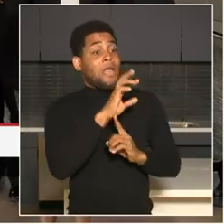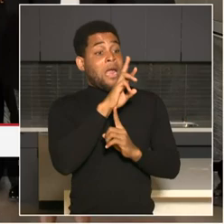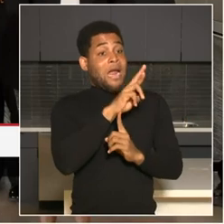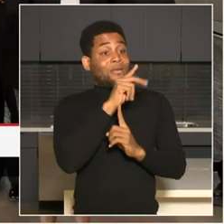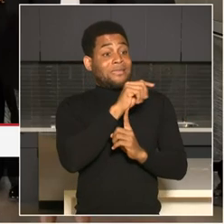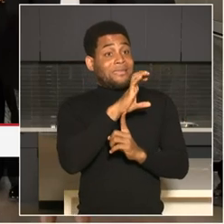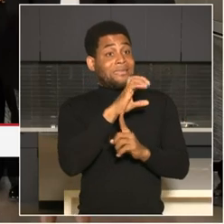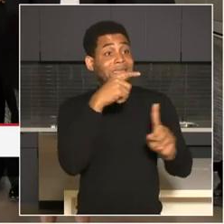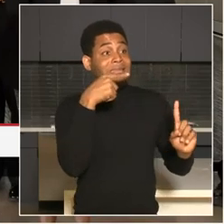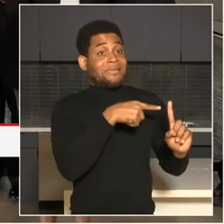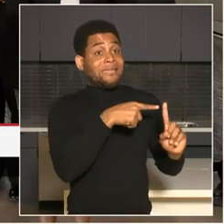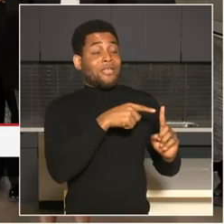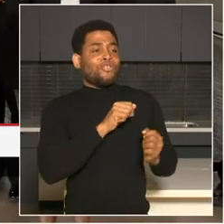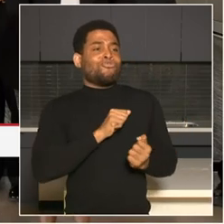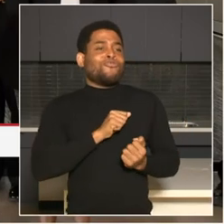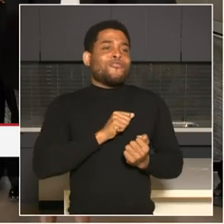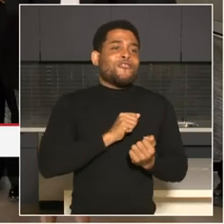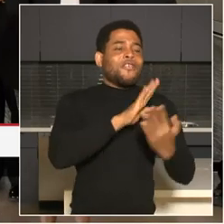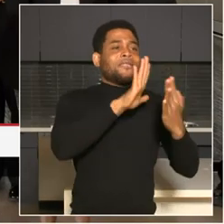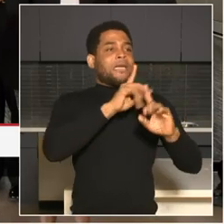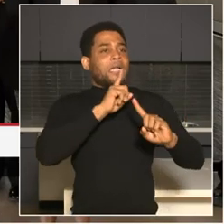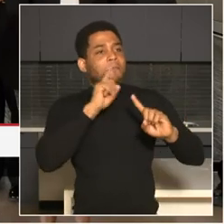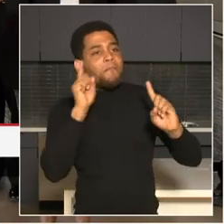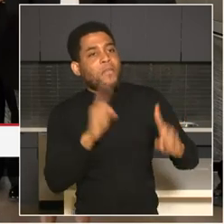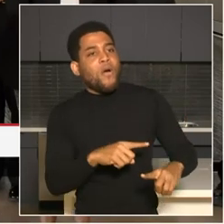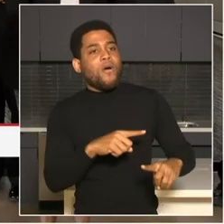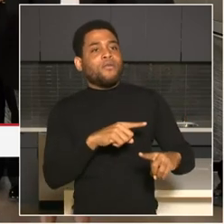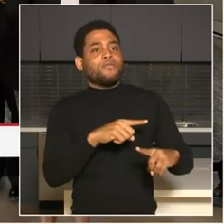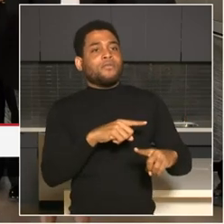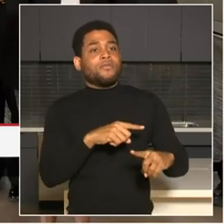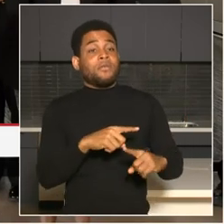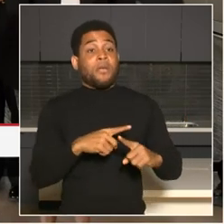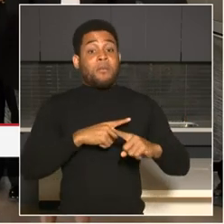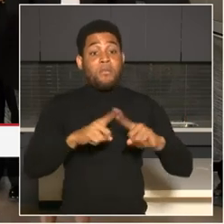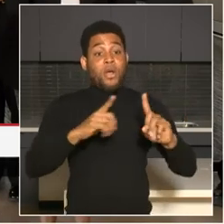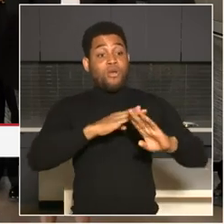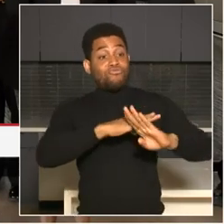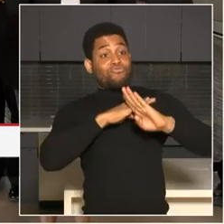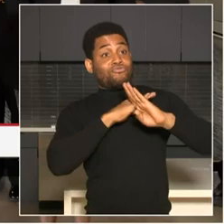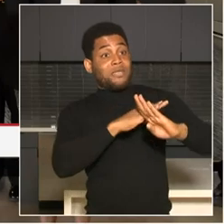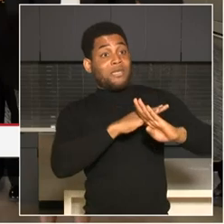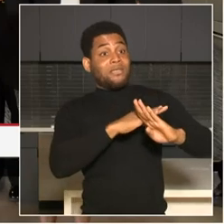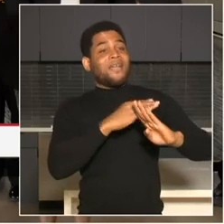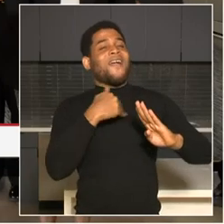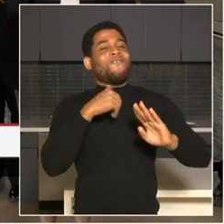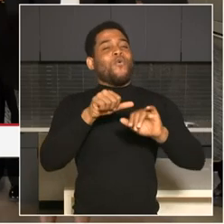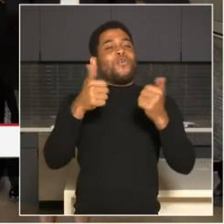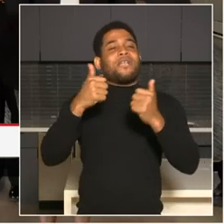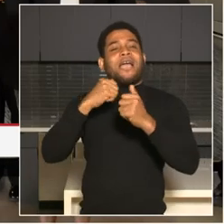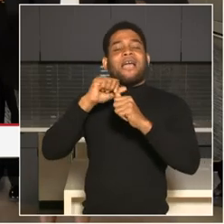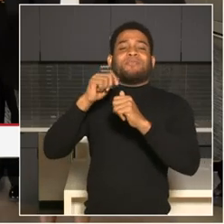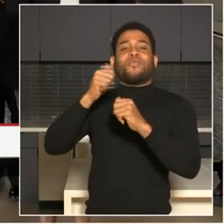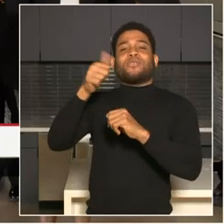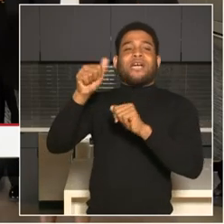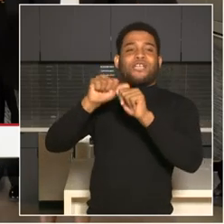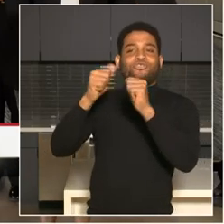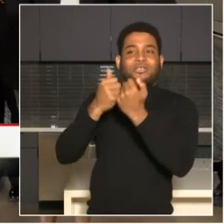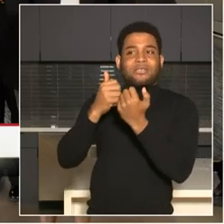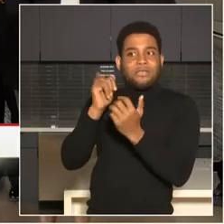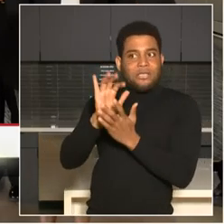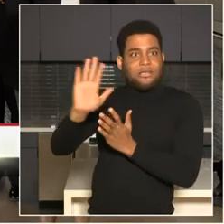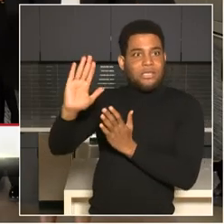prevent crime by making sure that the people who are committing it are held accountable, uh, in working with the, the